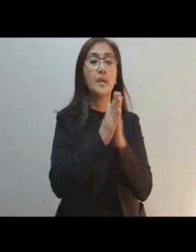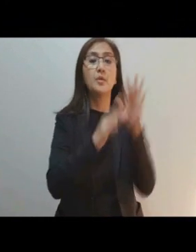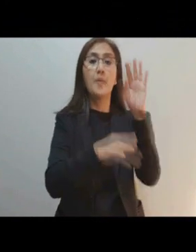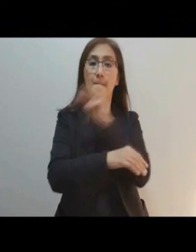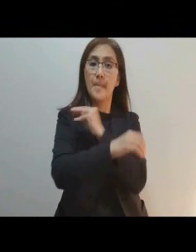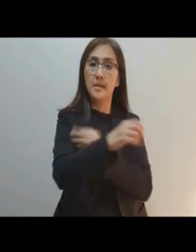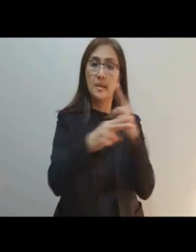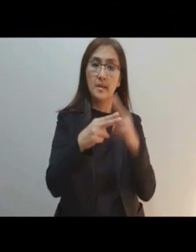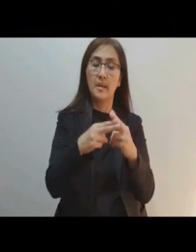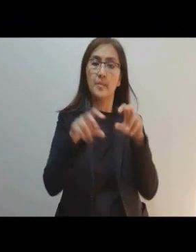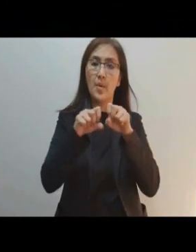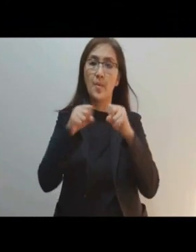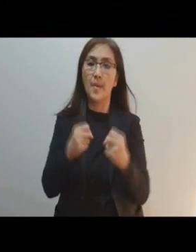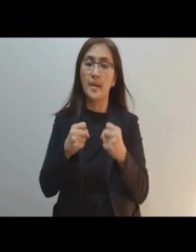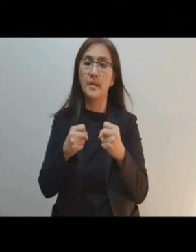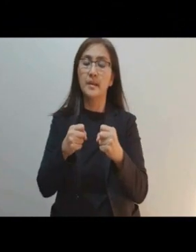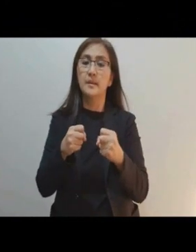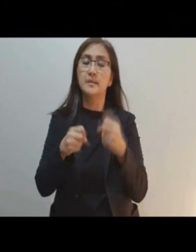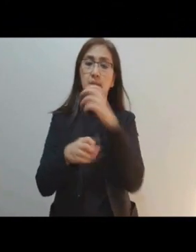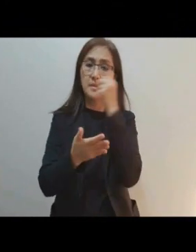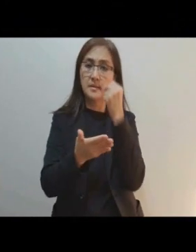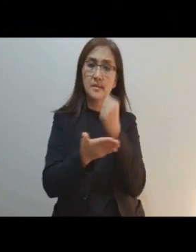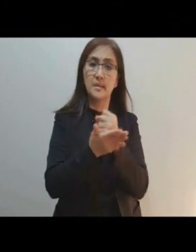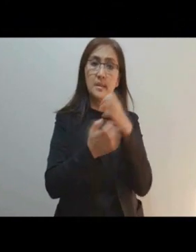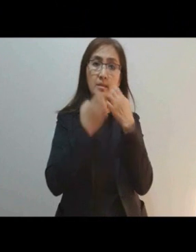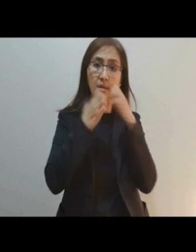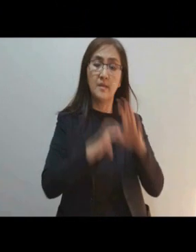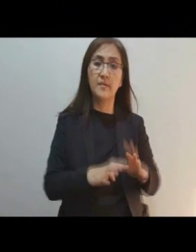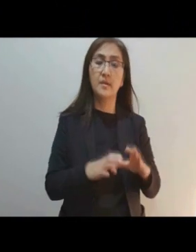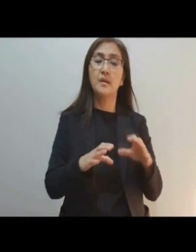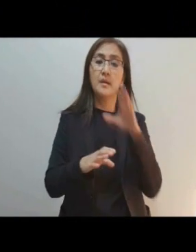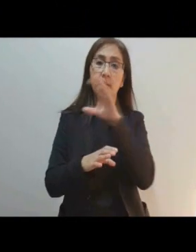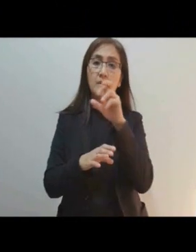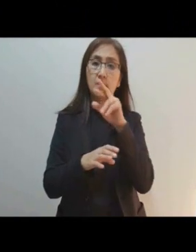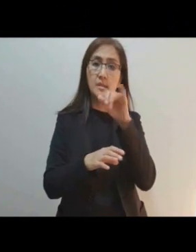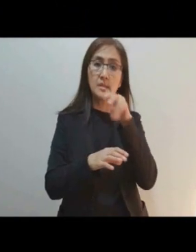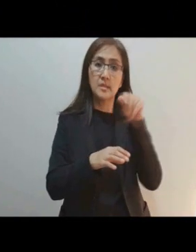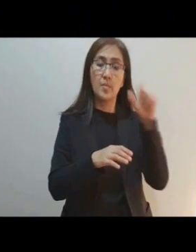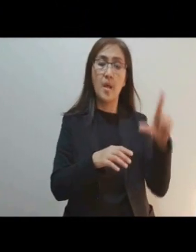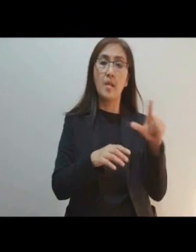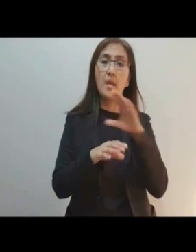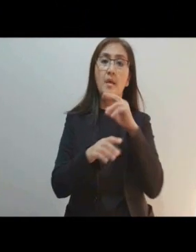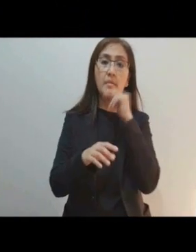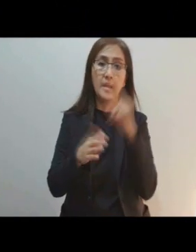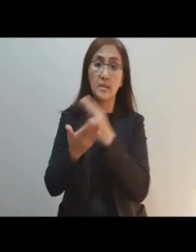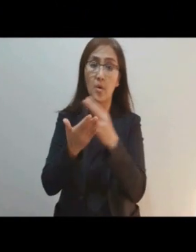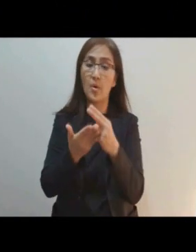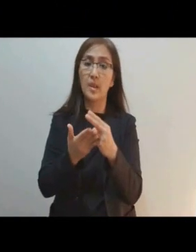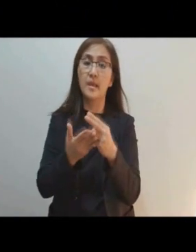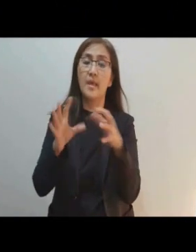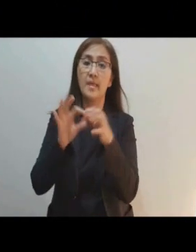your mighty name To break any evil seals and consecrations Curses and spells Unholy ties